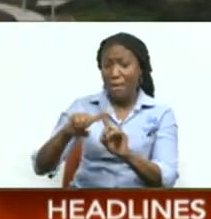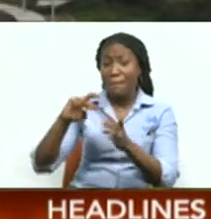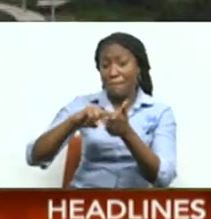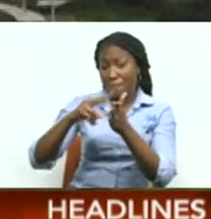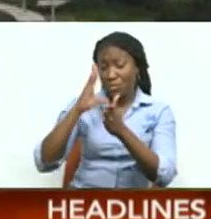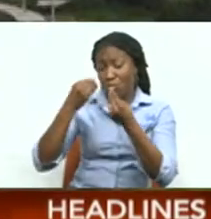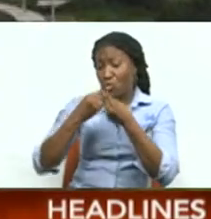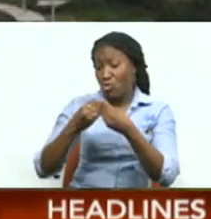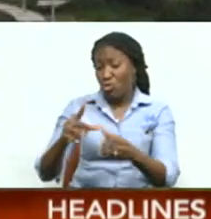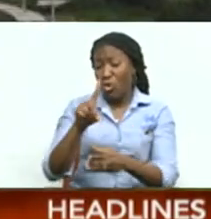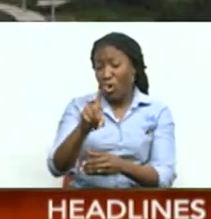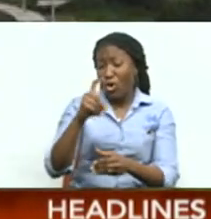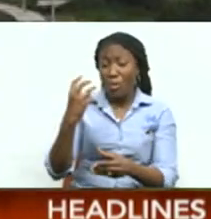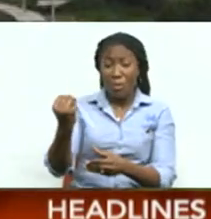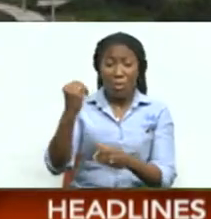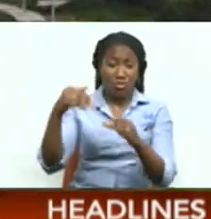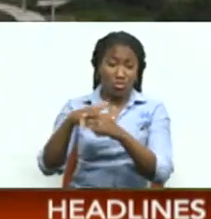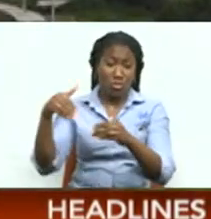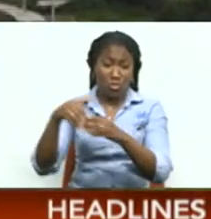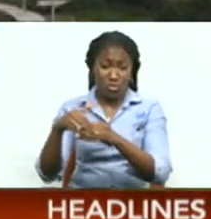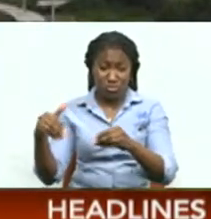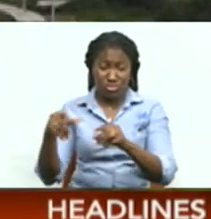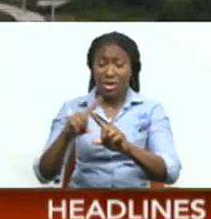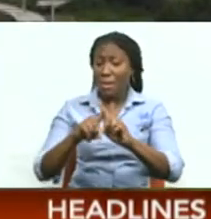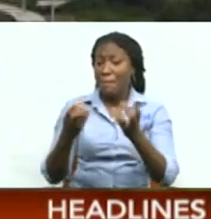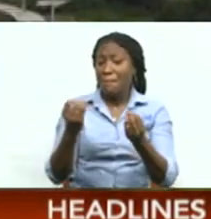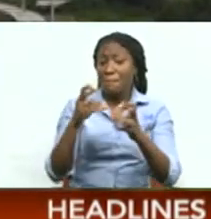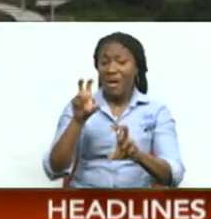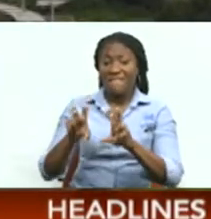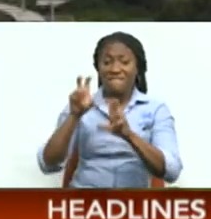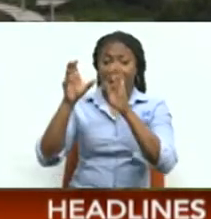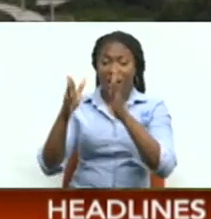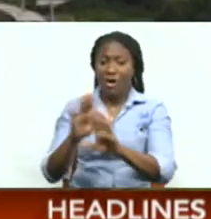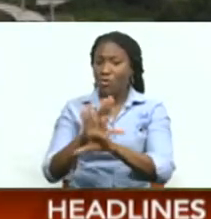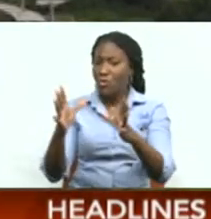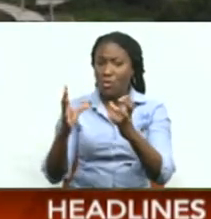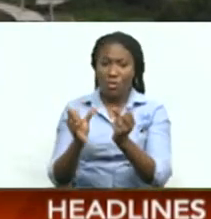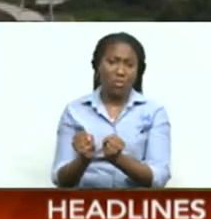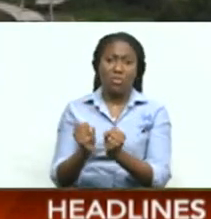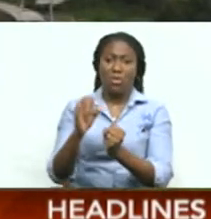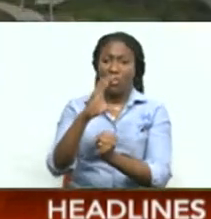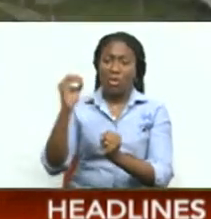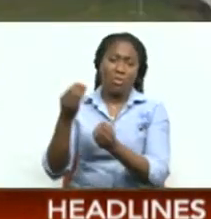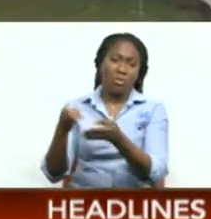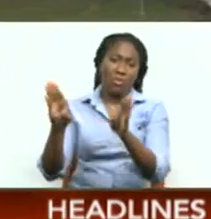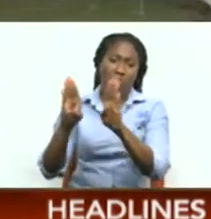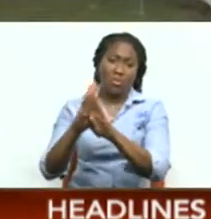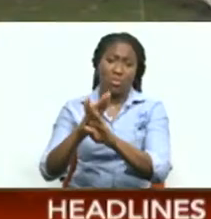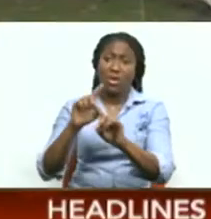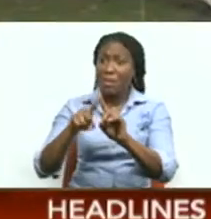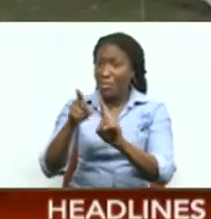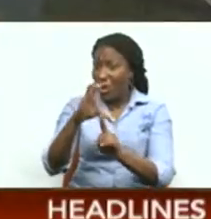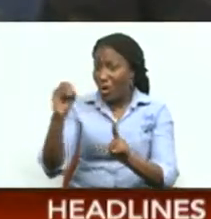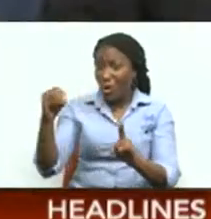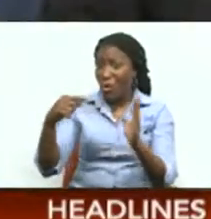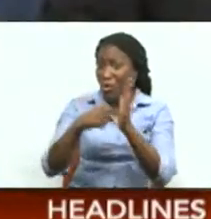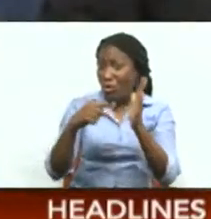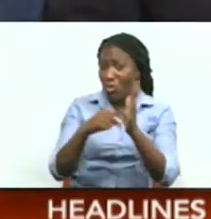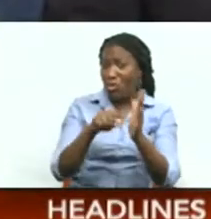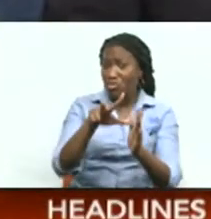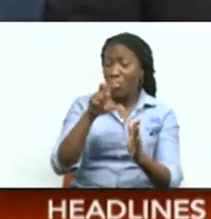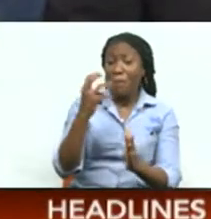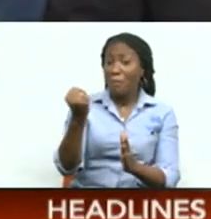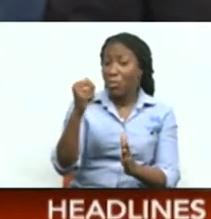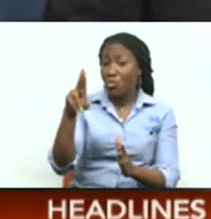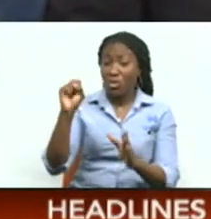that other investors are trying to block the wind-up petition, despite Nyquan's debt estimated at U.S. $300 million. The company